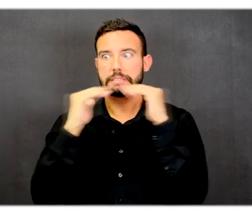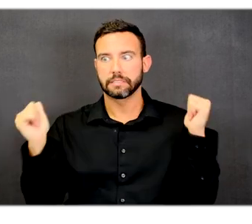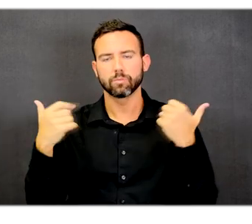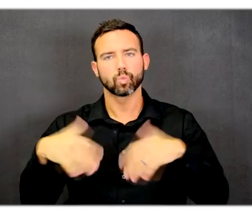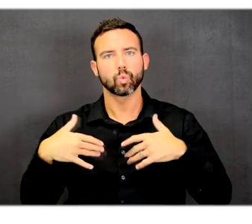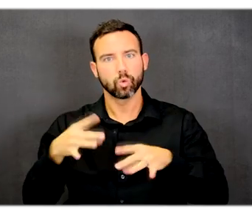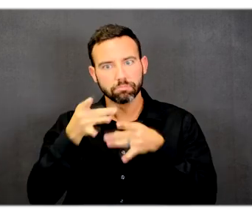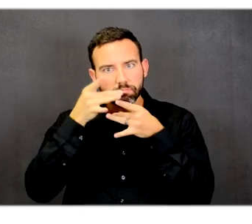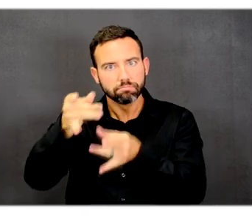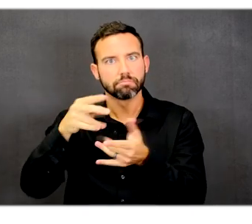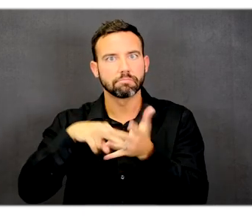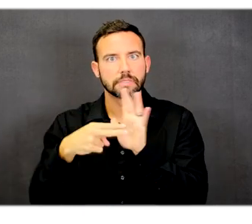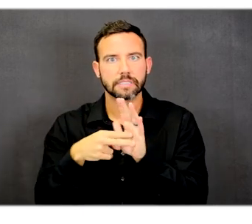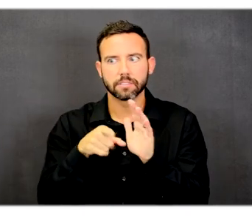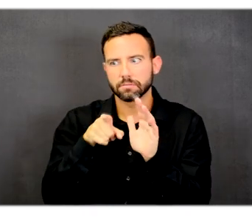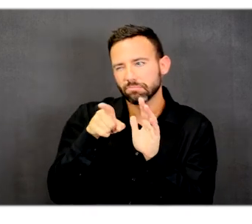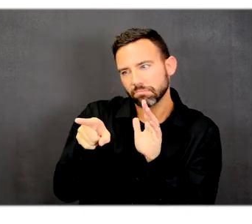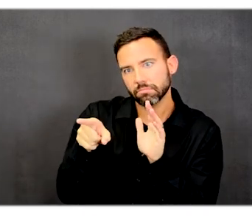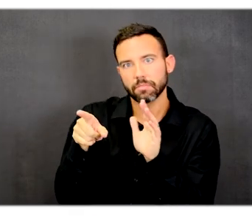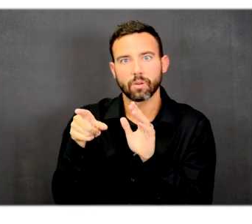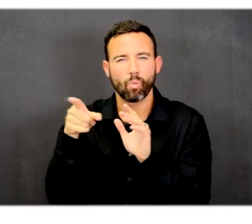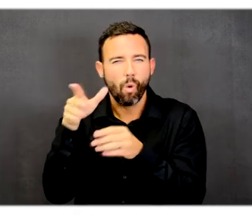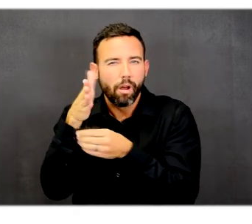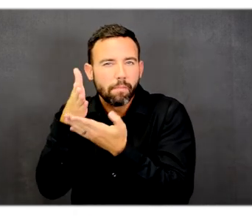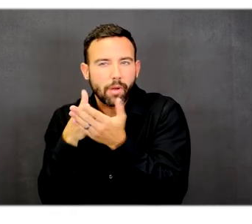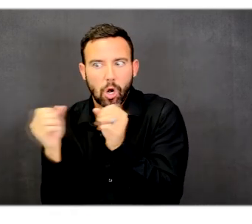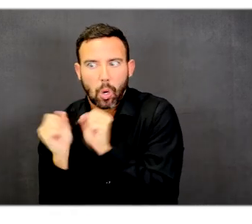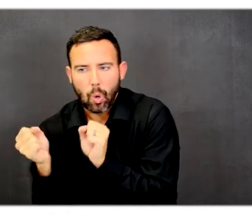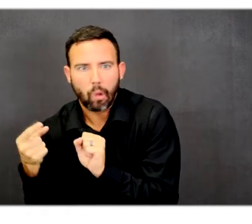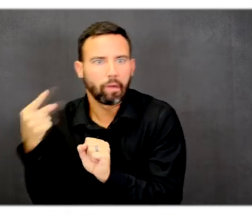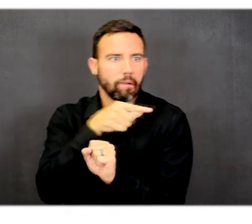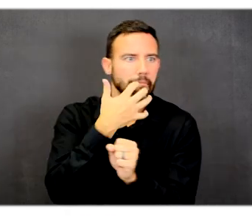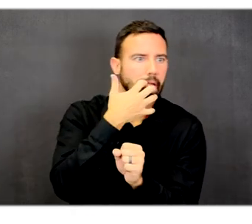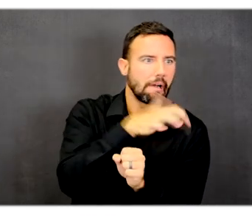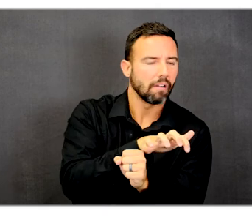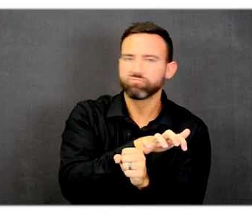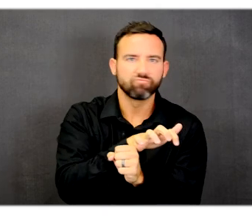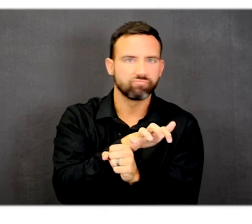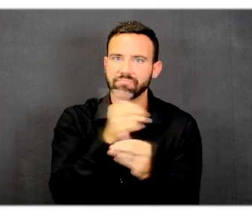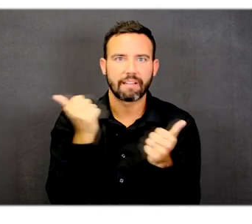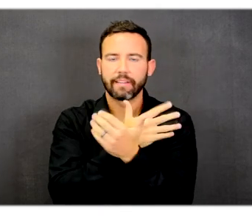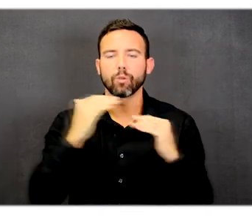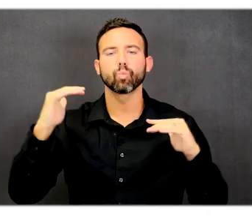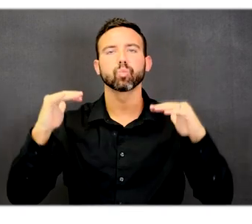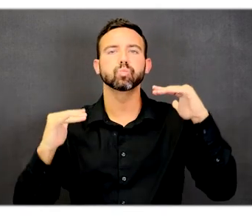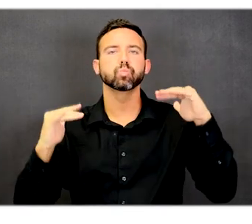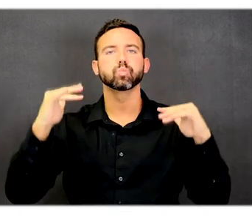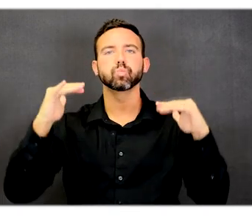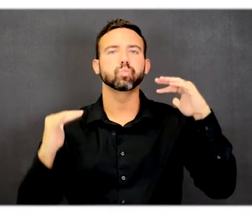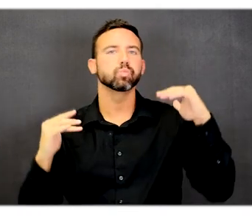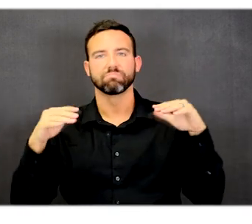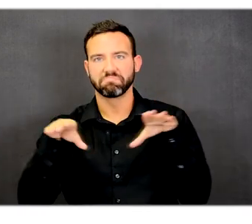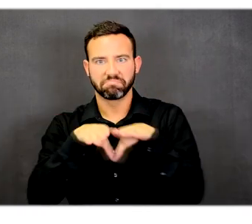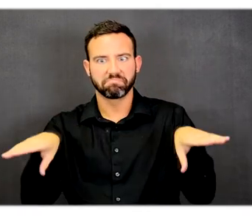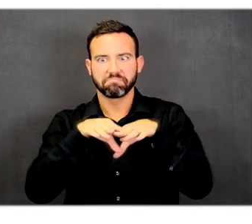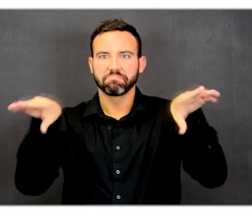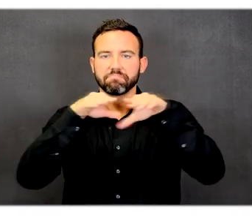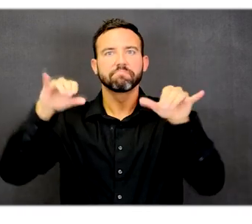limits hot and cold spots throughout the building, while maintaining a very level environmental configuration throughout the facility.